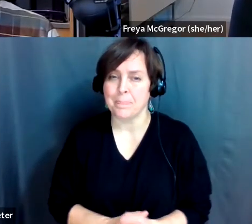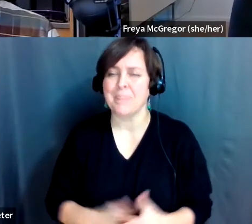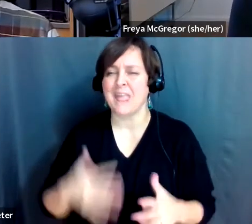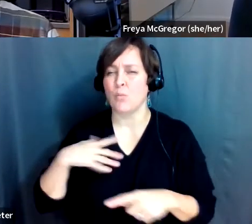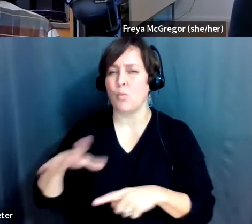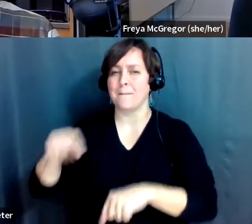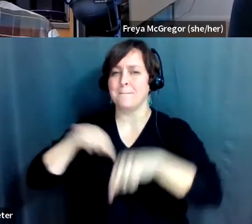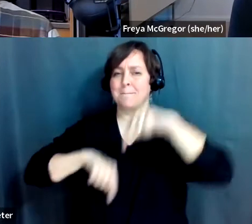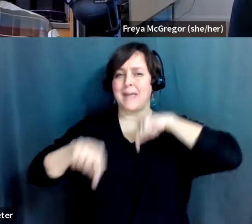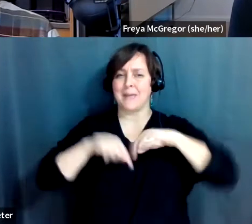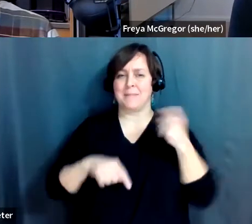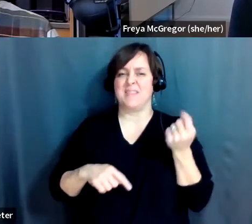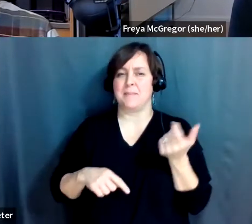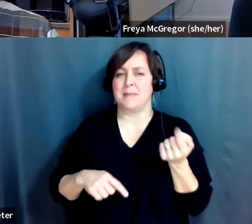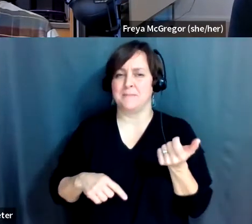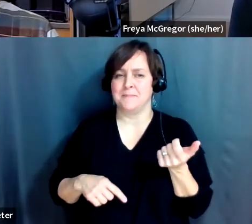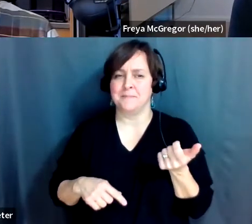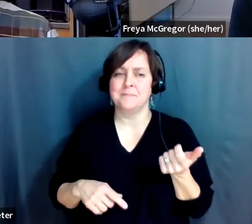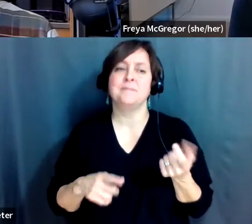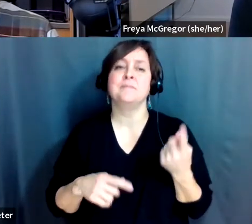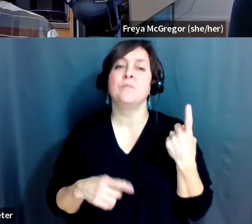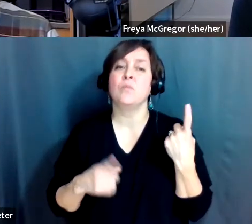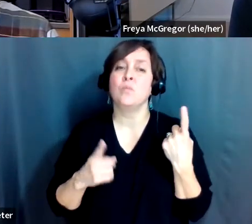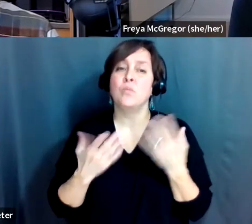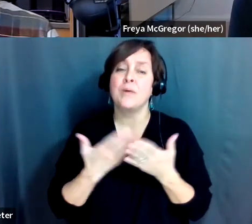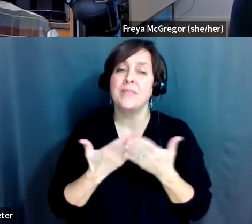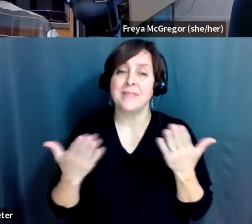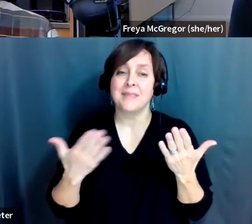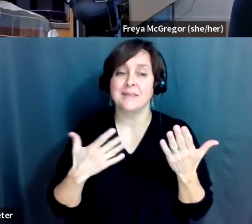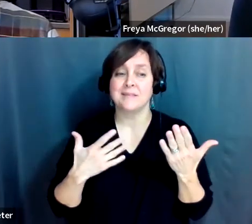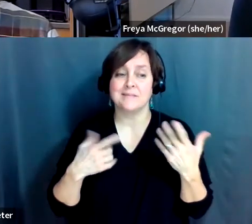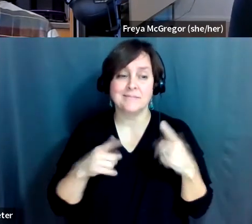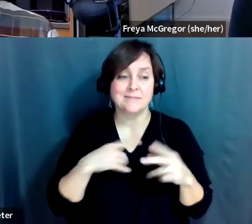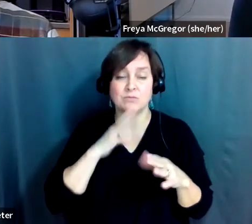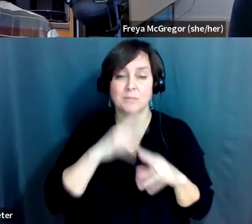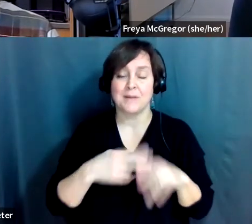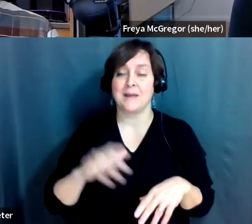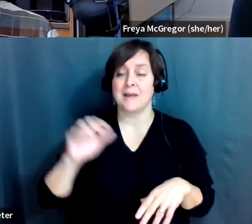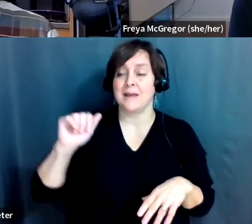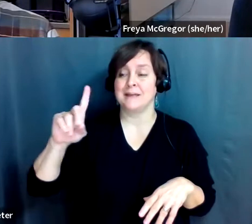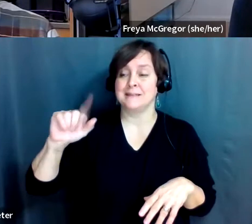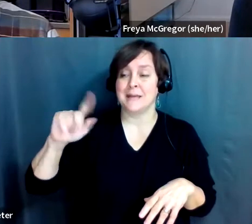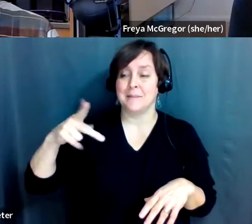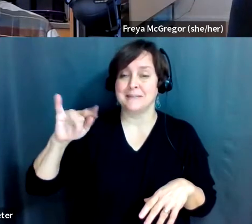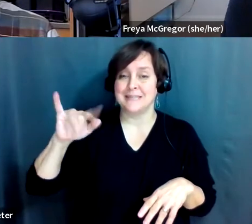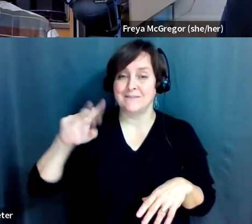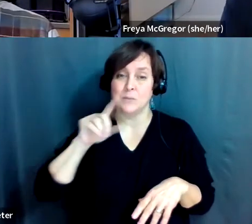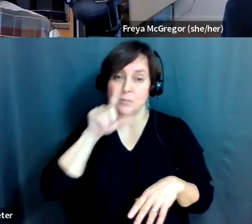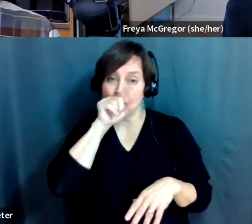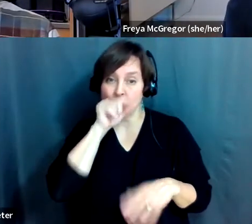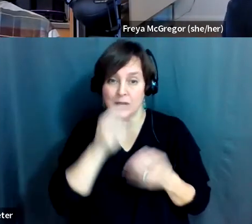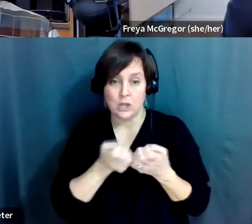a little bit. And so, one of the things as we talk about adaptive birding equipment. So, I